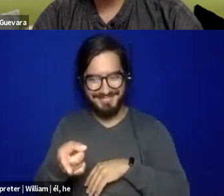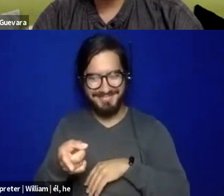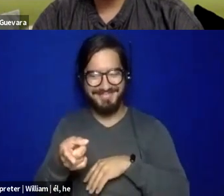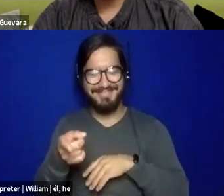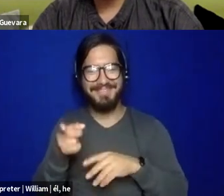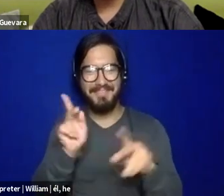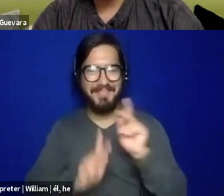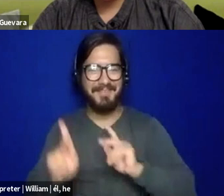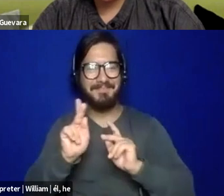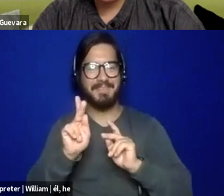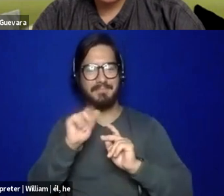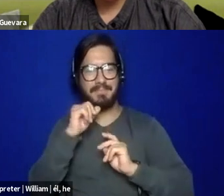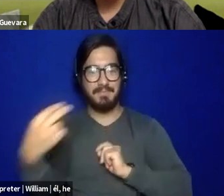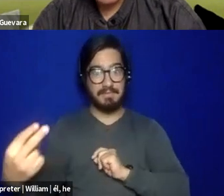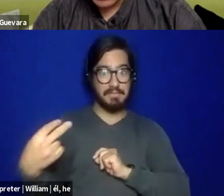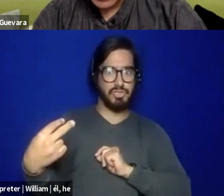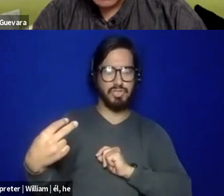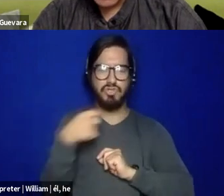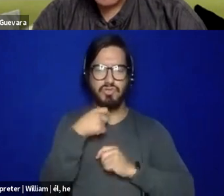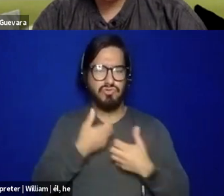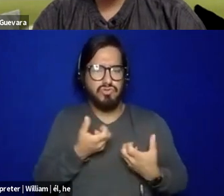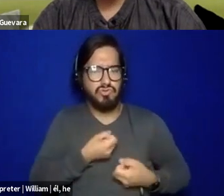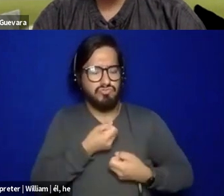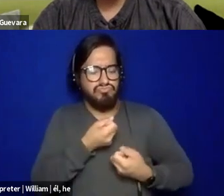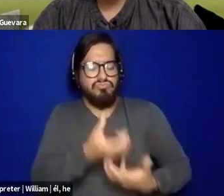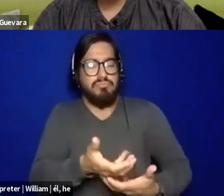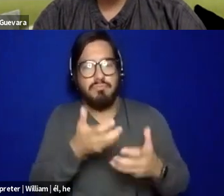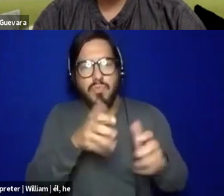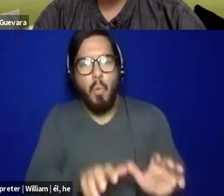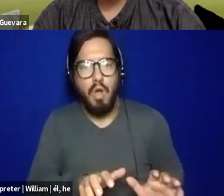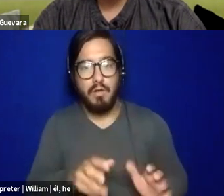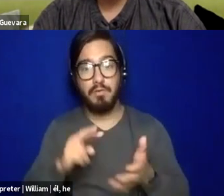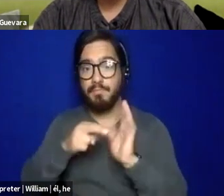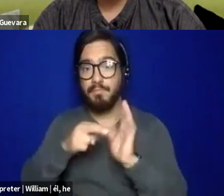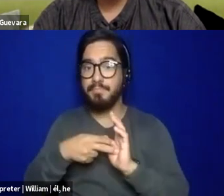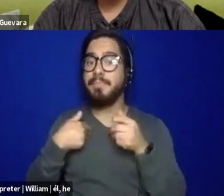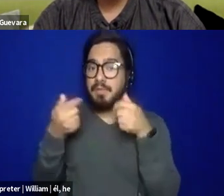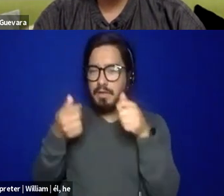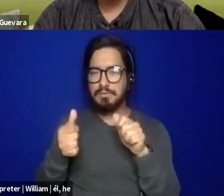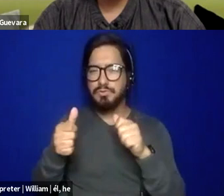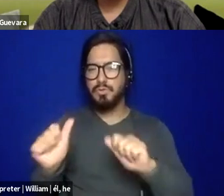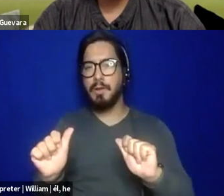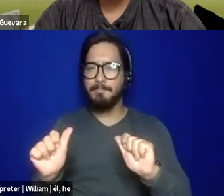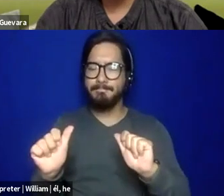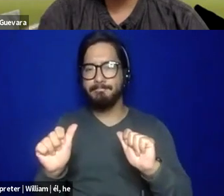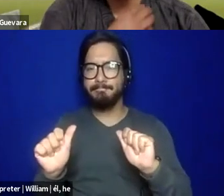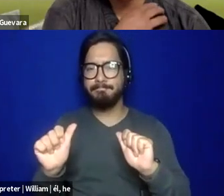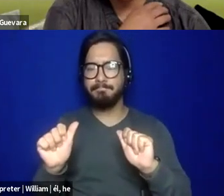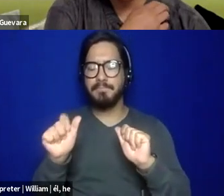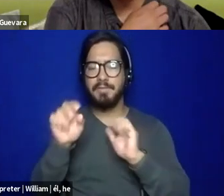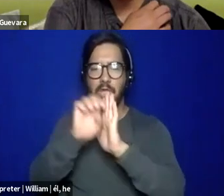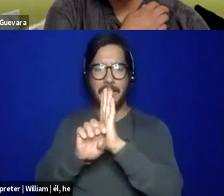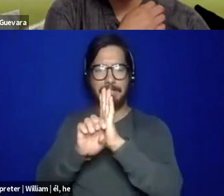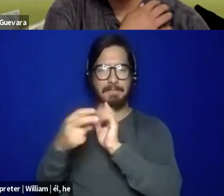don't see you, nor do they want to pour into you. And so I, um, I try to, um, from an ethical standpoint